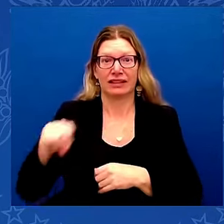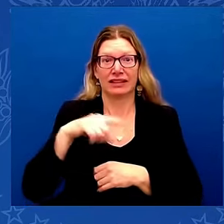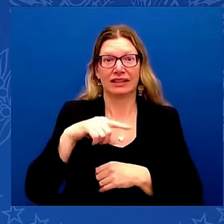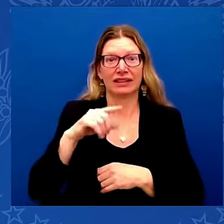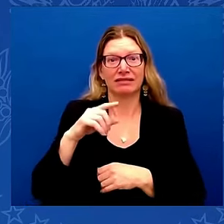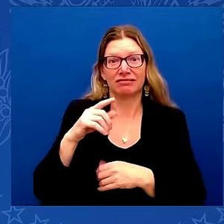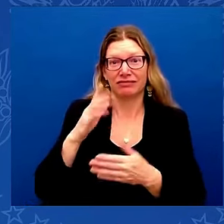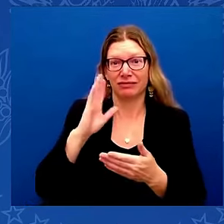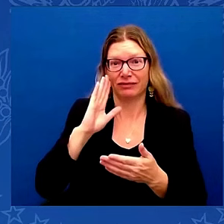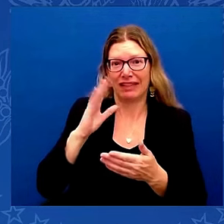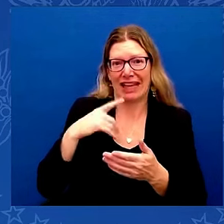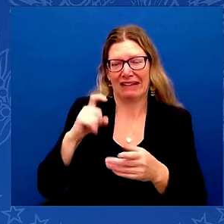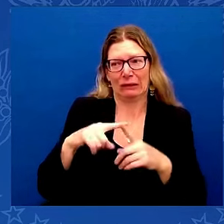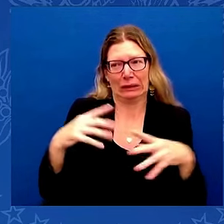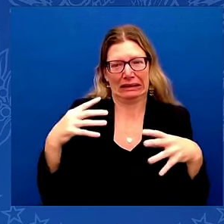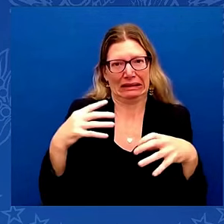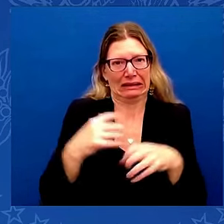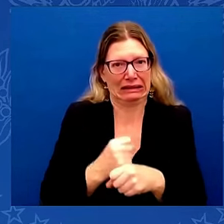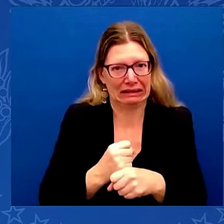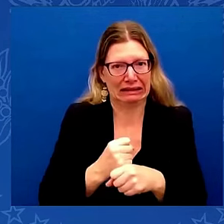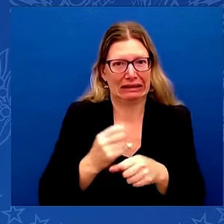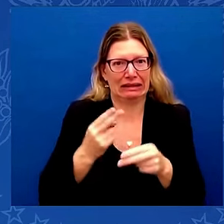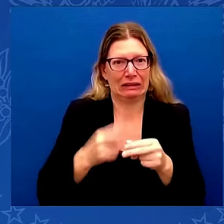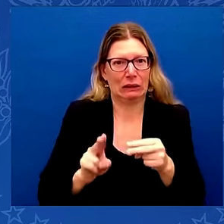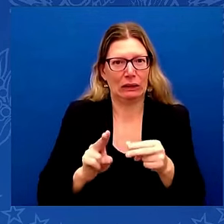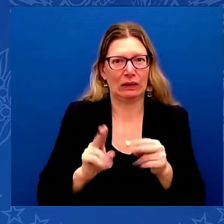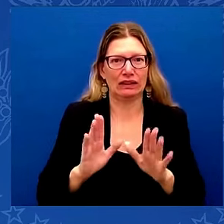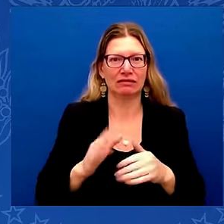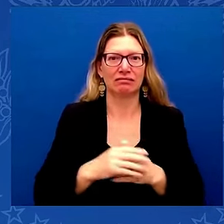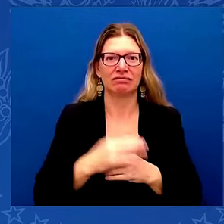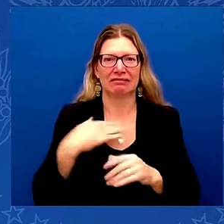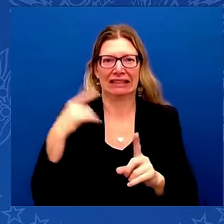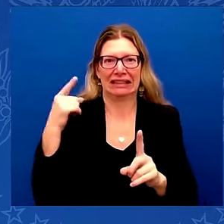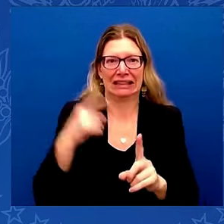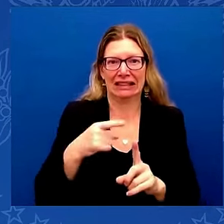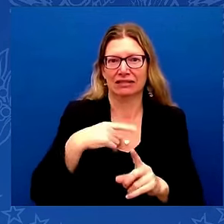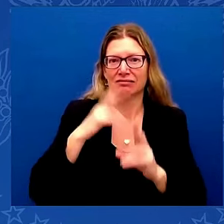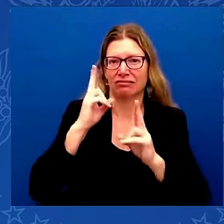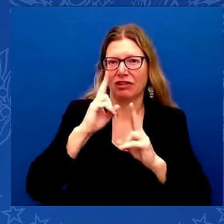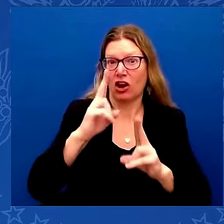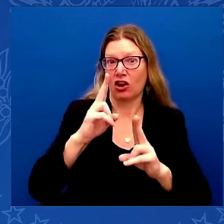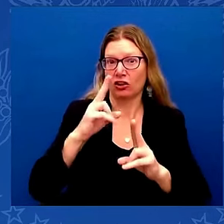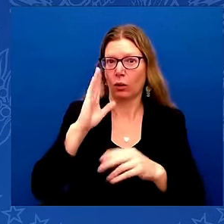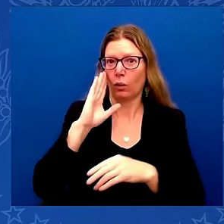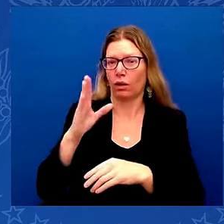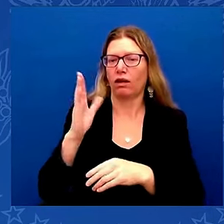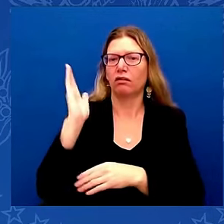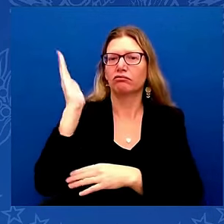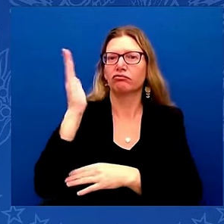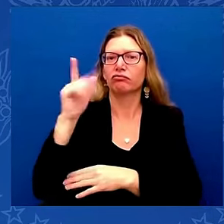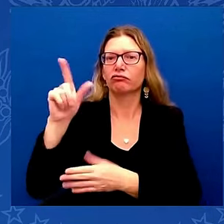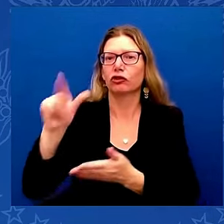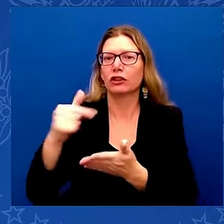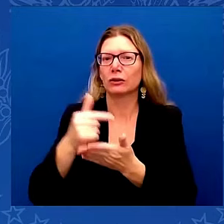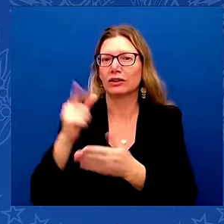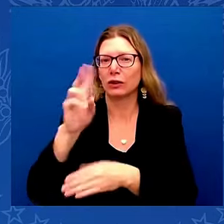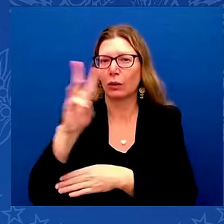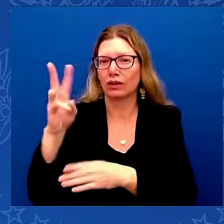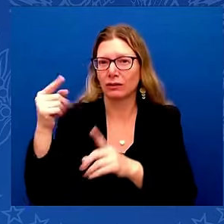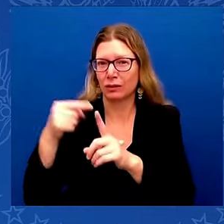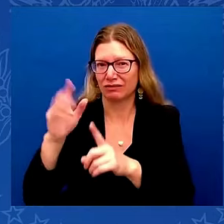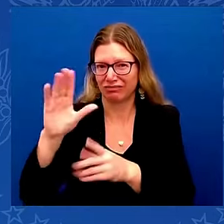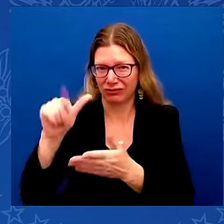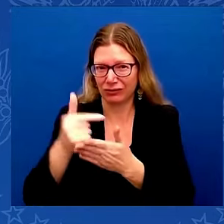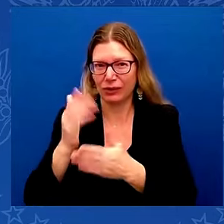speaking again at West Point's commencement. So let me close with one brief final thought. Go Army!